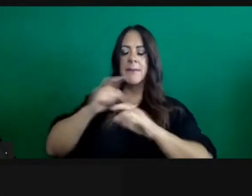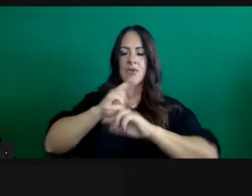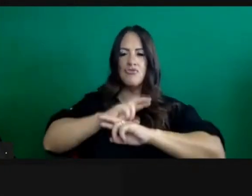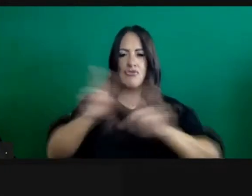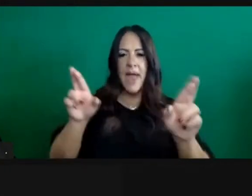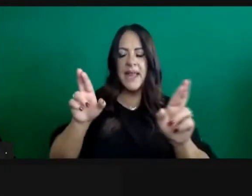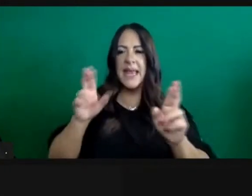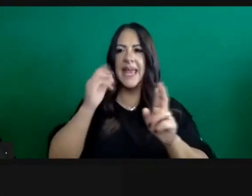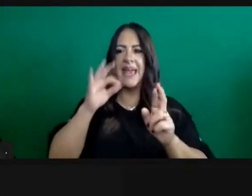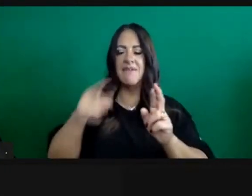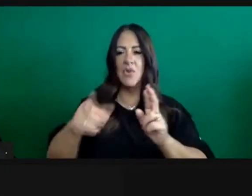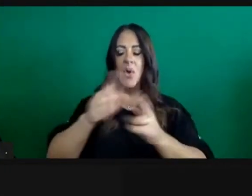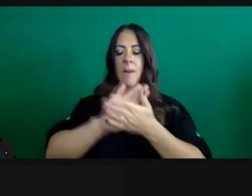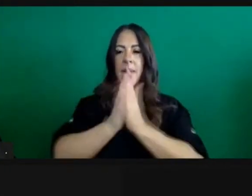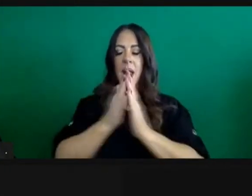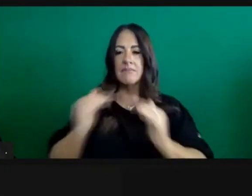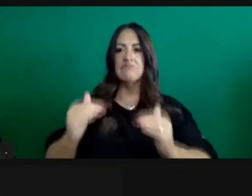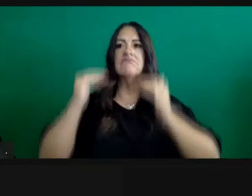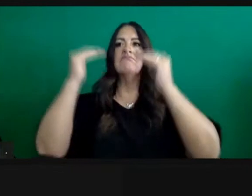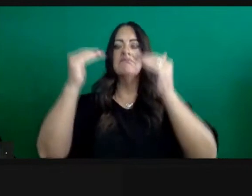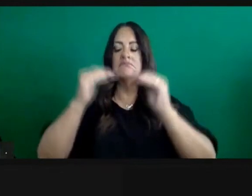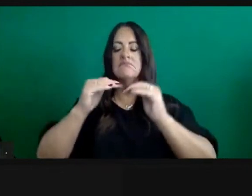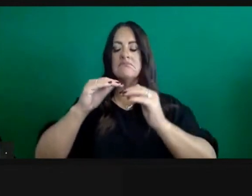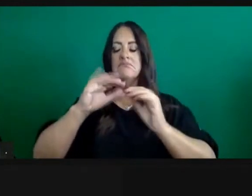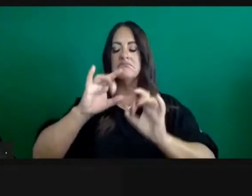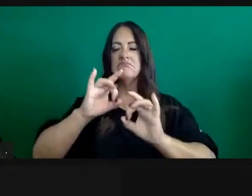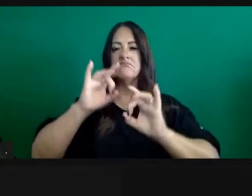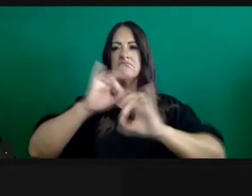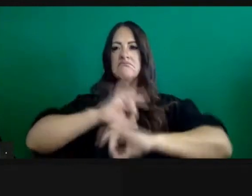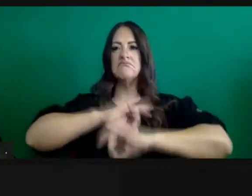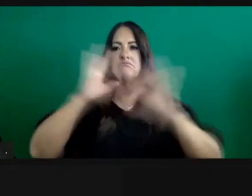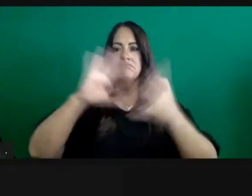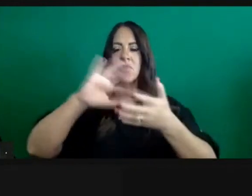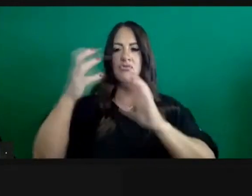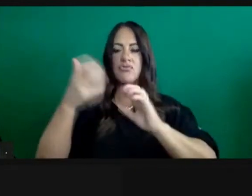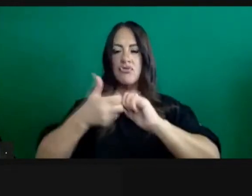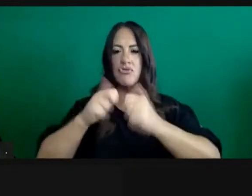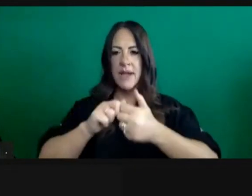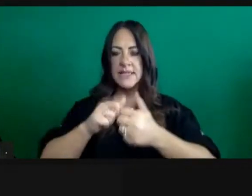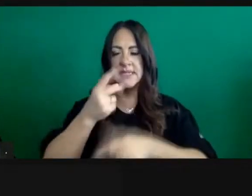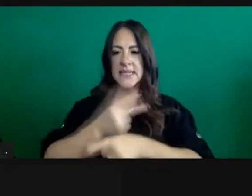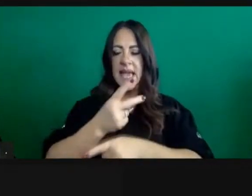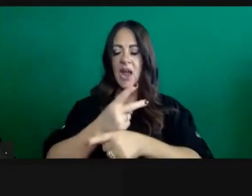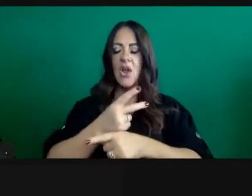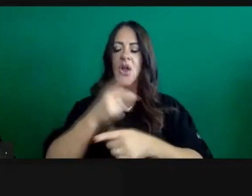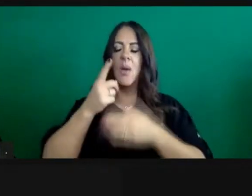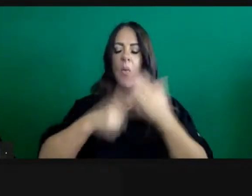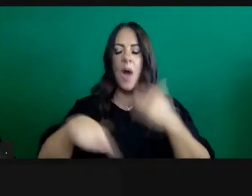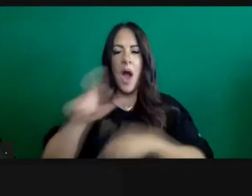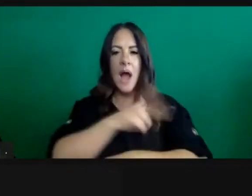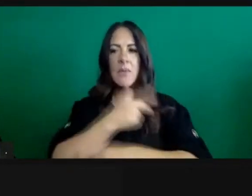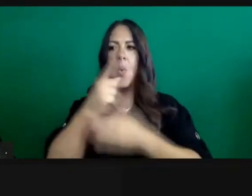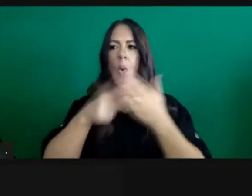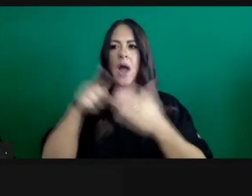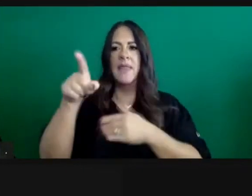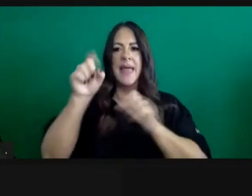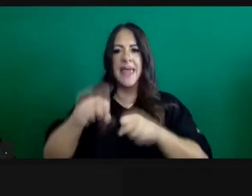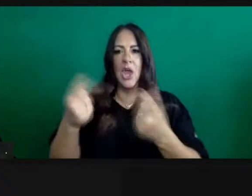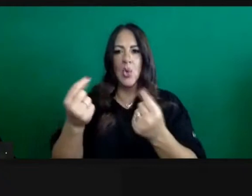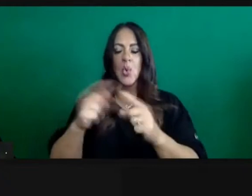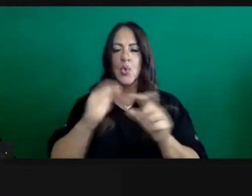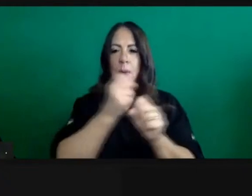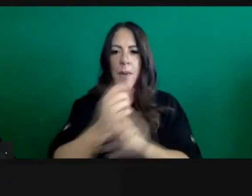released to make sure that facilities are doing what they can to prevent going into crisis care. And when they do